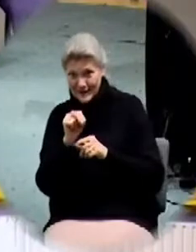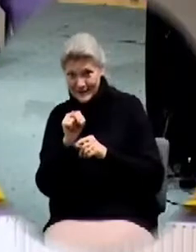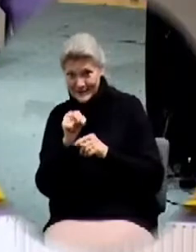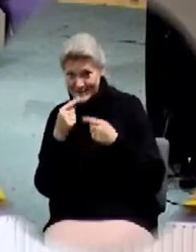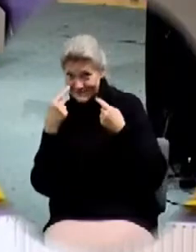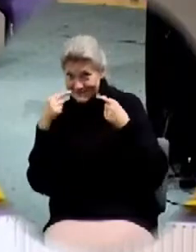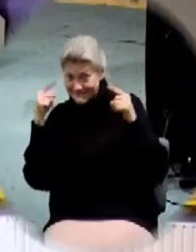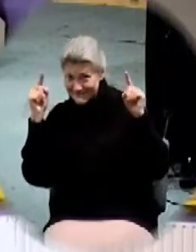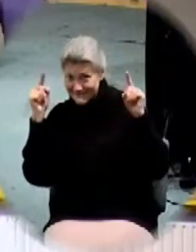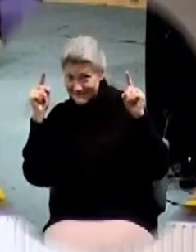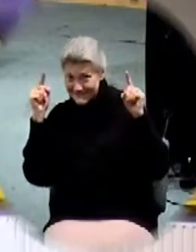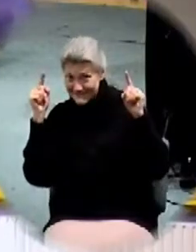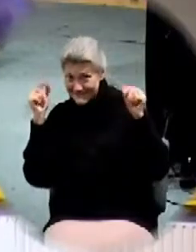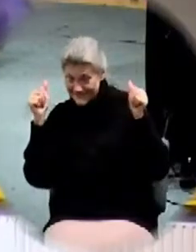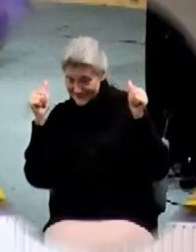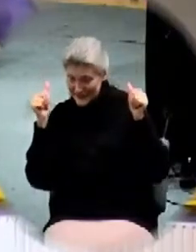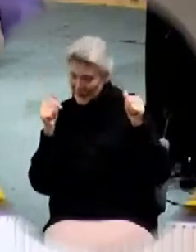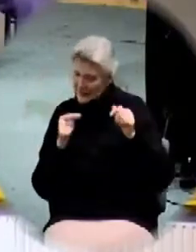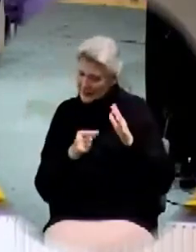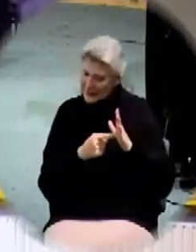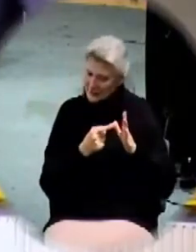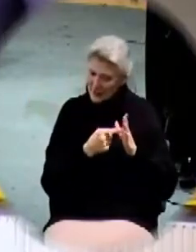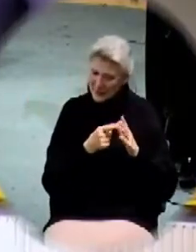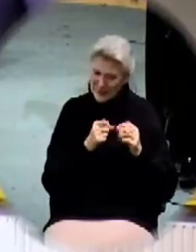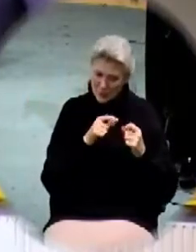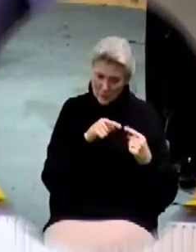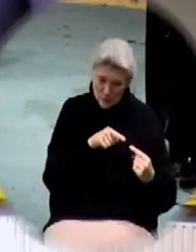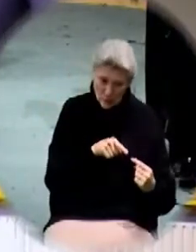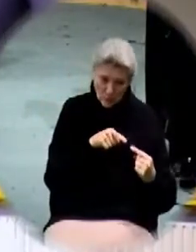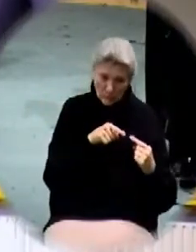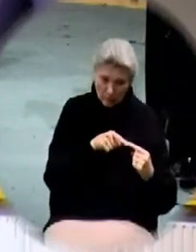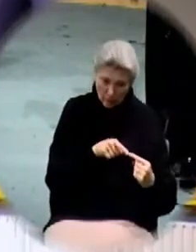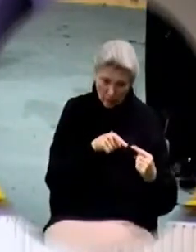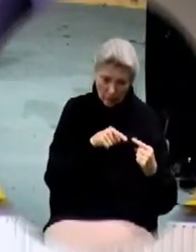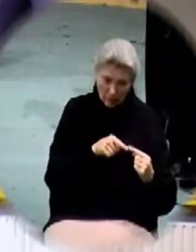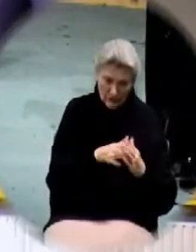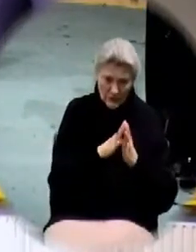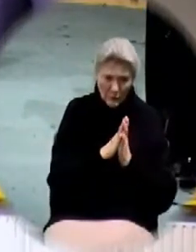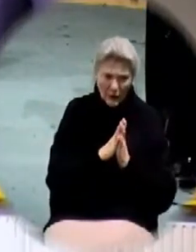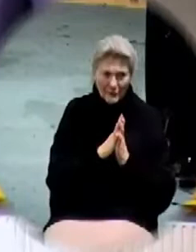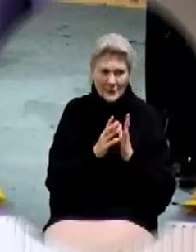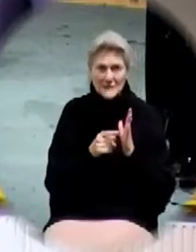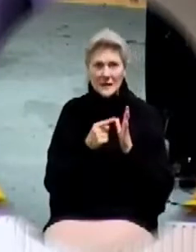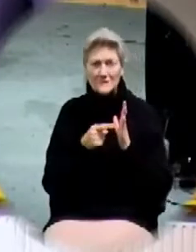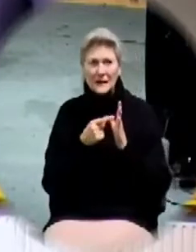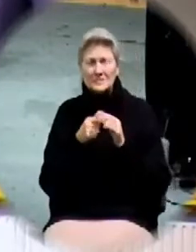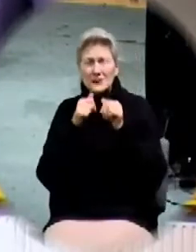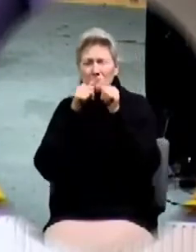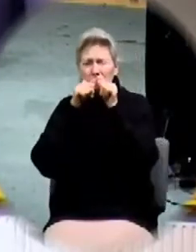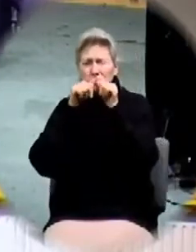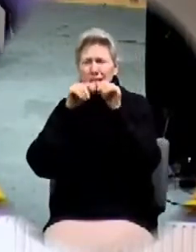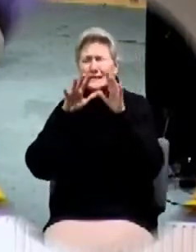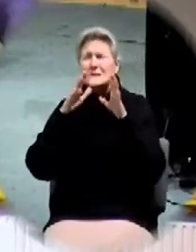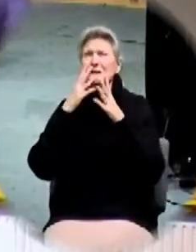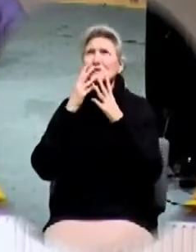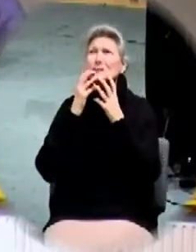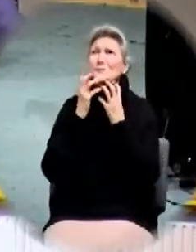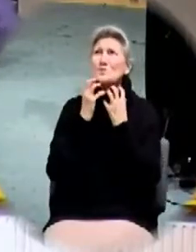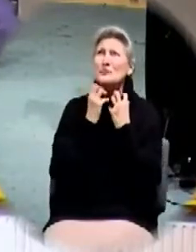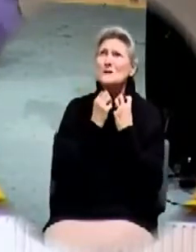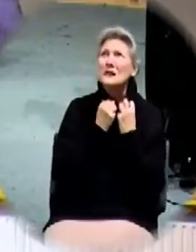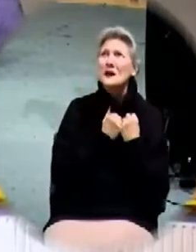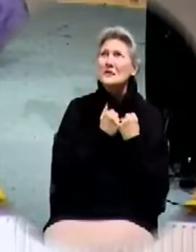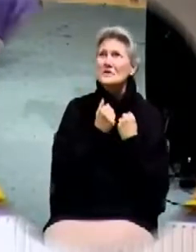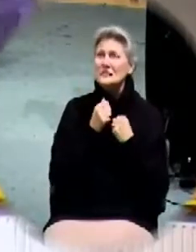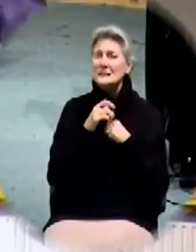works. There are times that's a little bit more of a struggle to get there. But there are times, those blessed sweet times when he